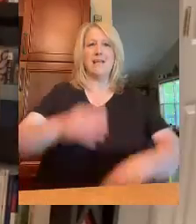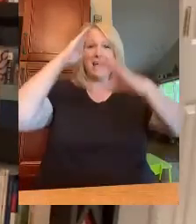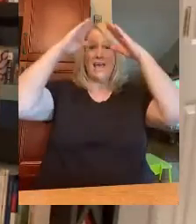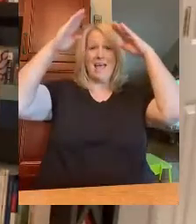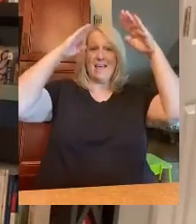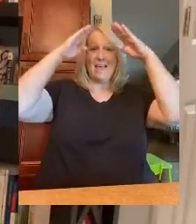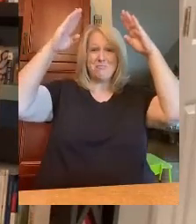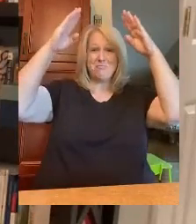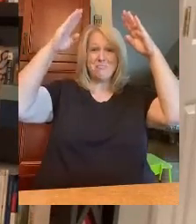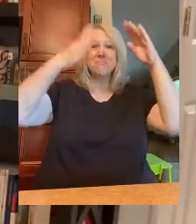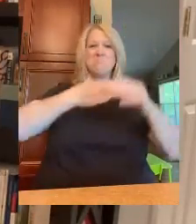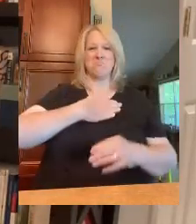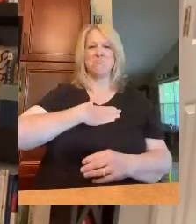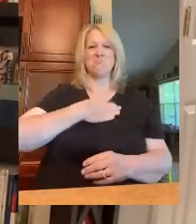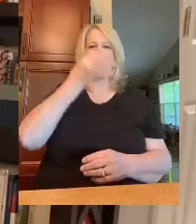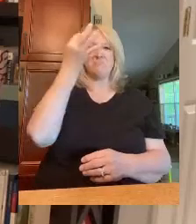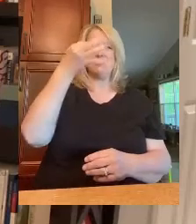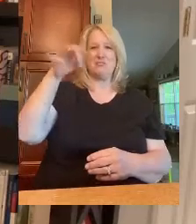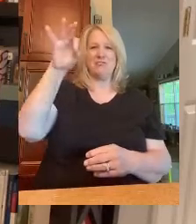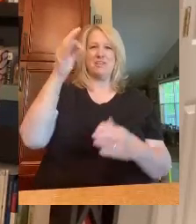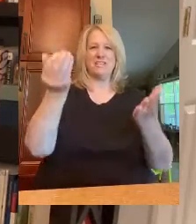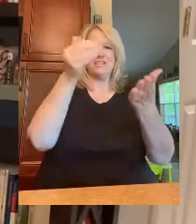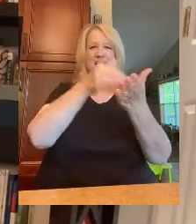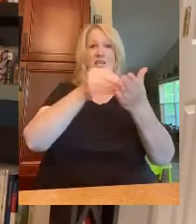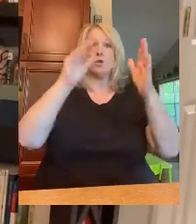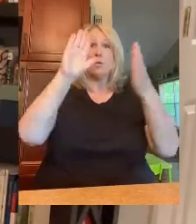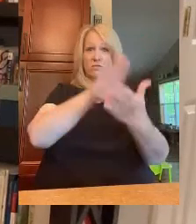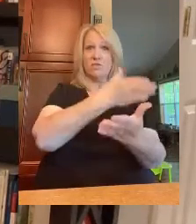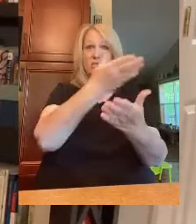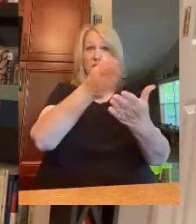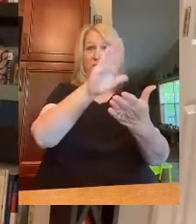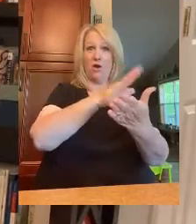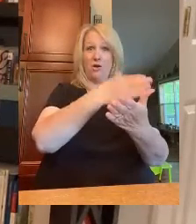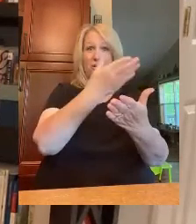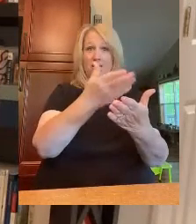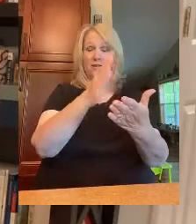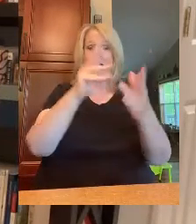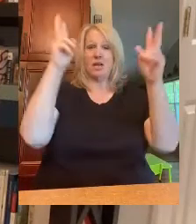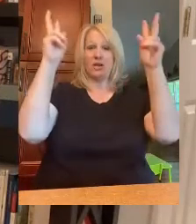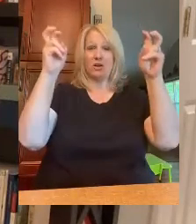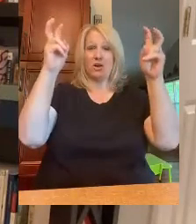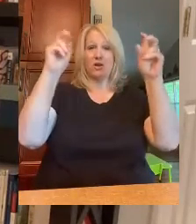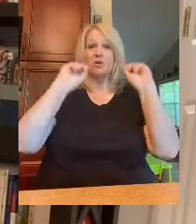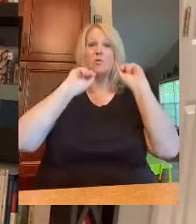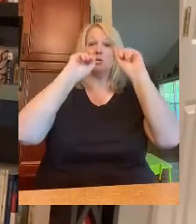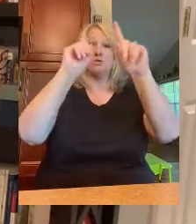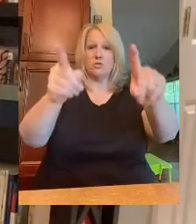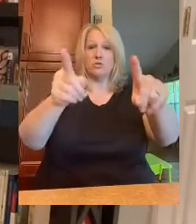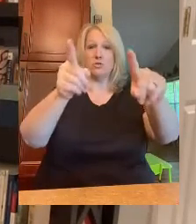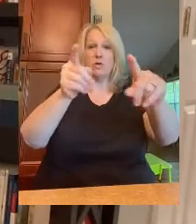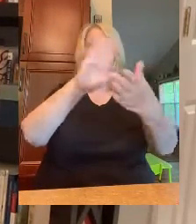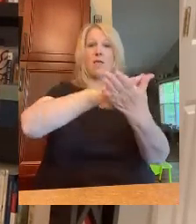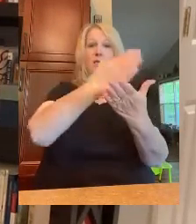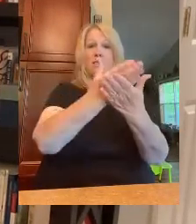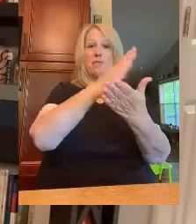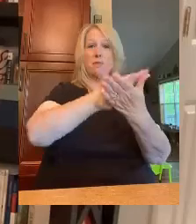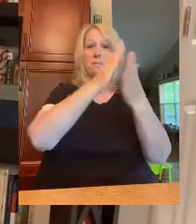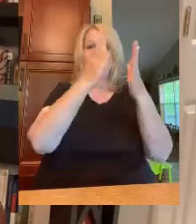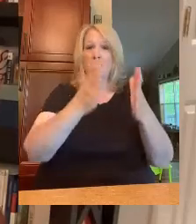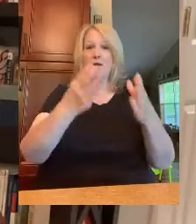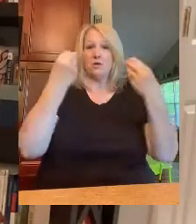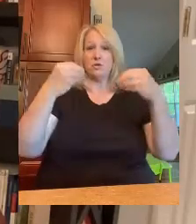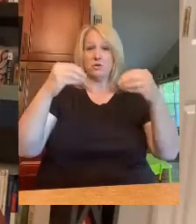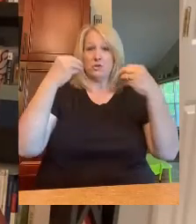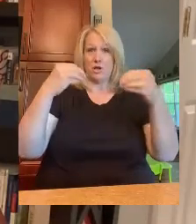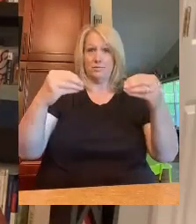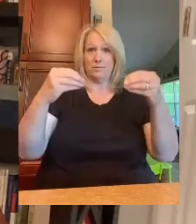Hey everyone, it's Mr. French again. We have a song that we're going to sing together. It is called Down to the Baker Shop. And if you see the ice